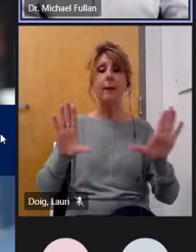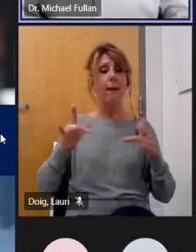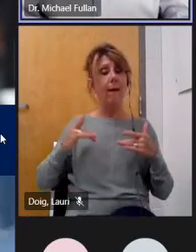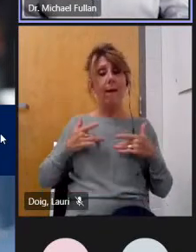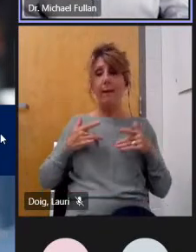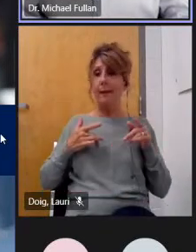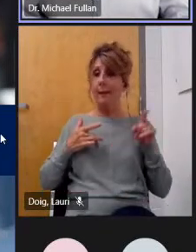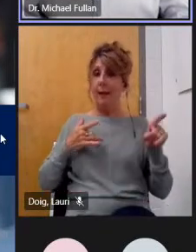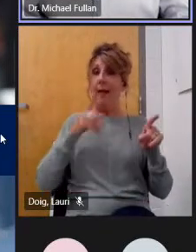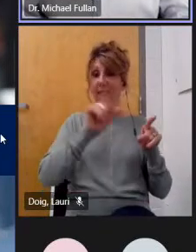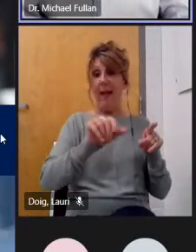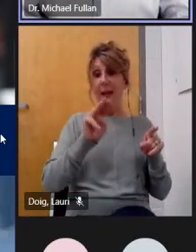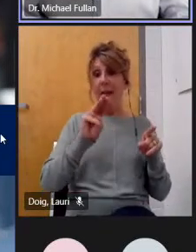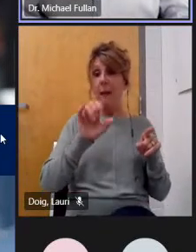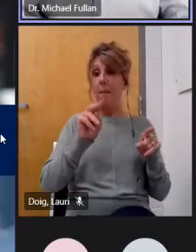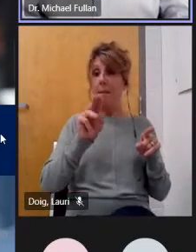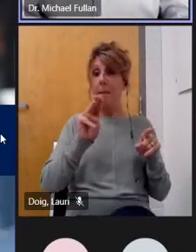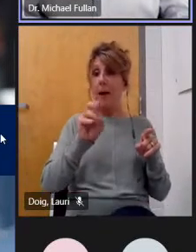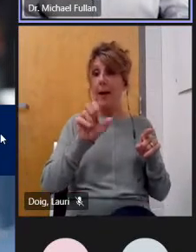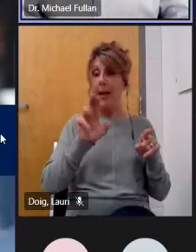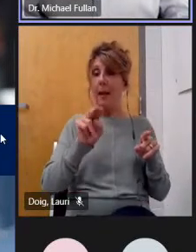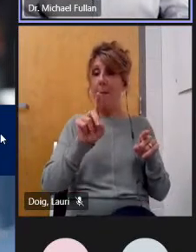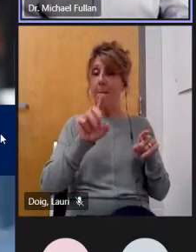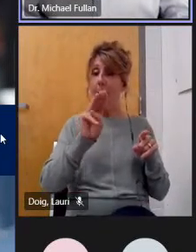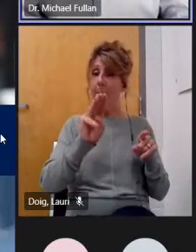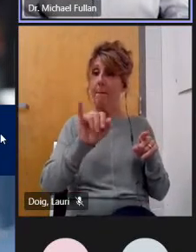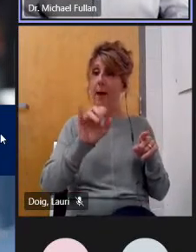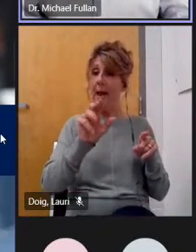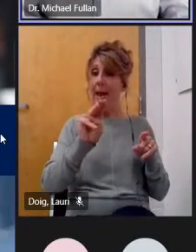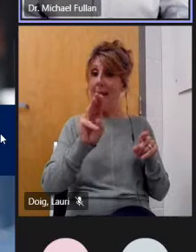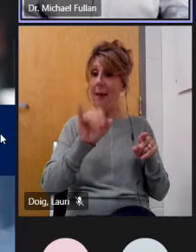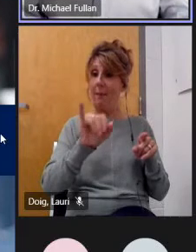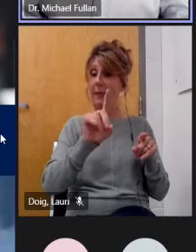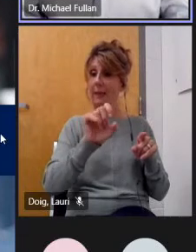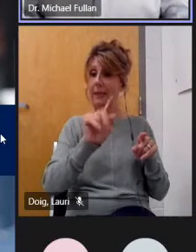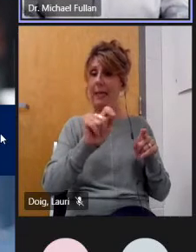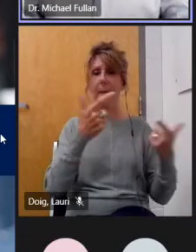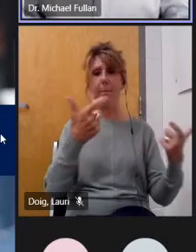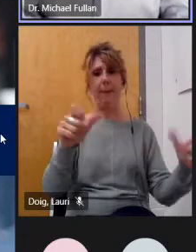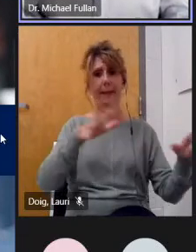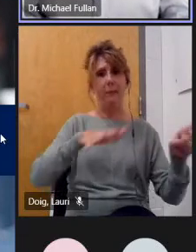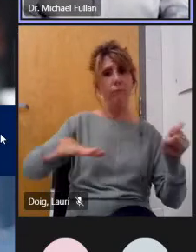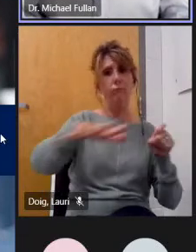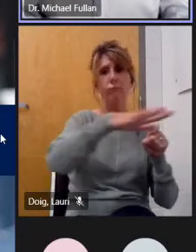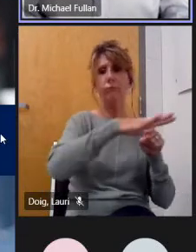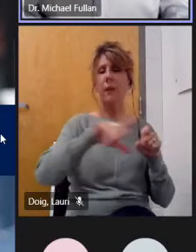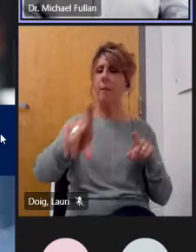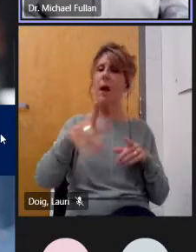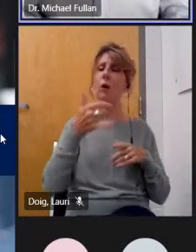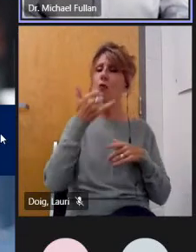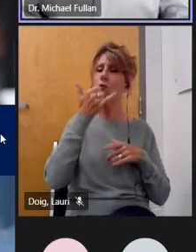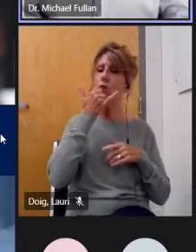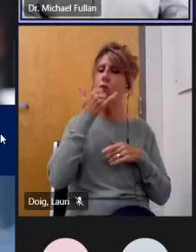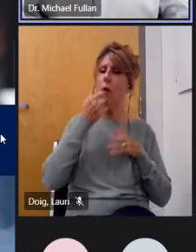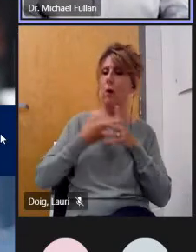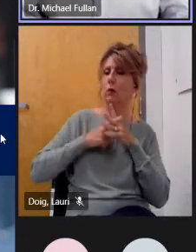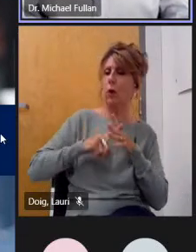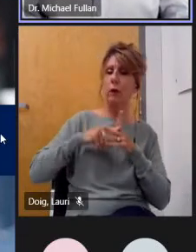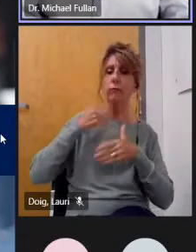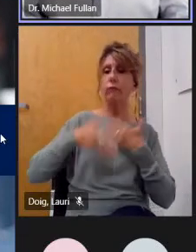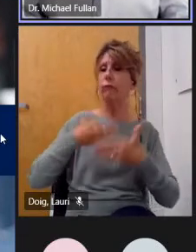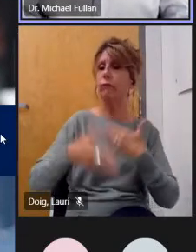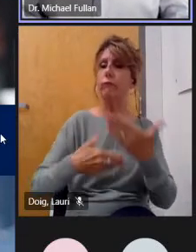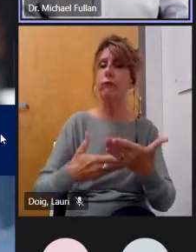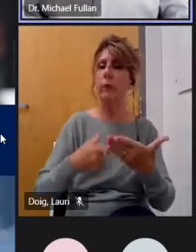it was always the wrong starting point but it's definitely coming back from the pandemic uh which you would not do and i'm not going to dwell on this other than to say